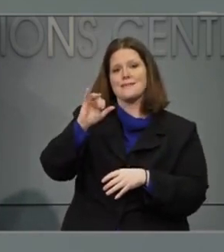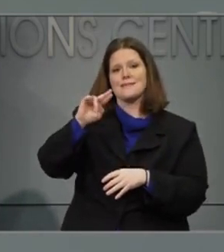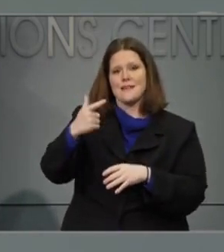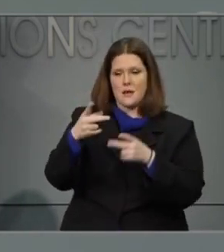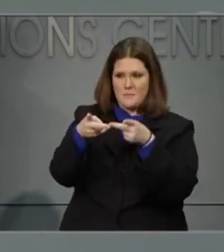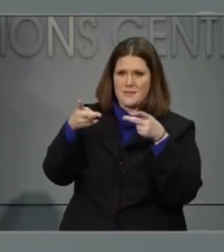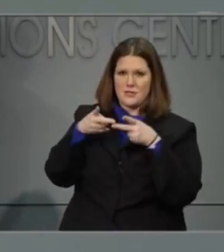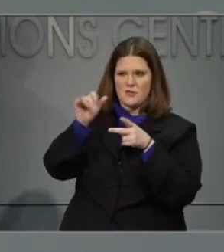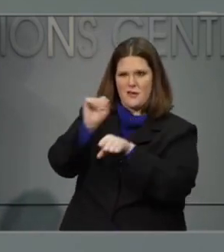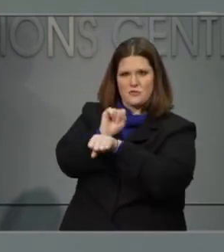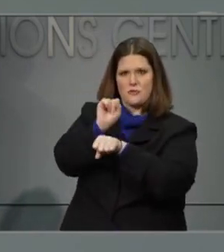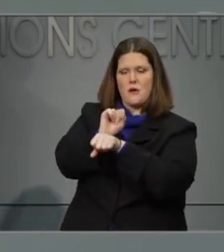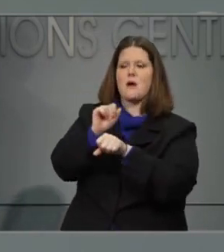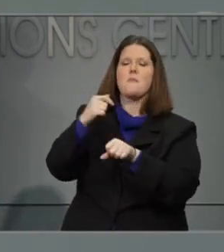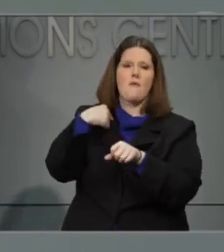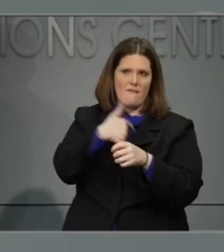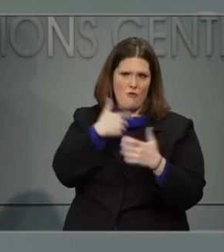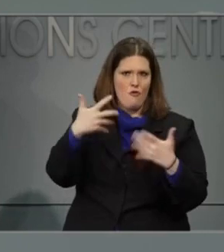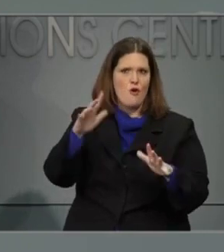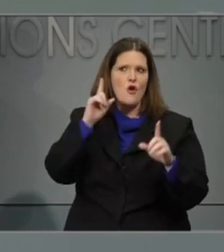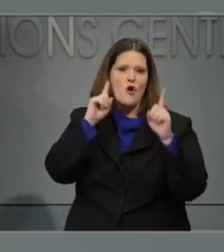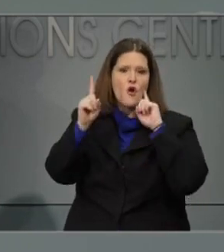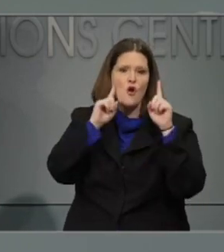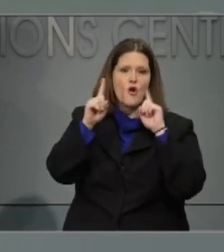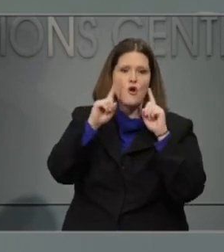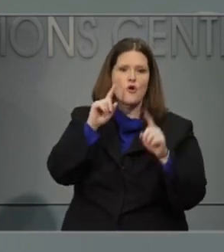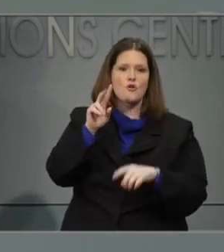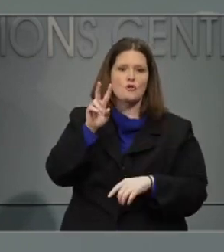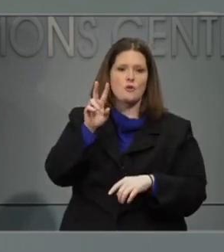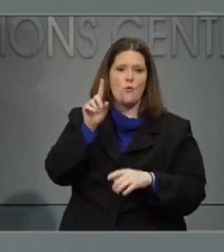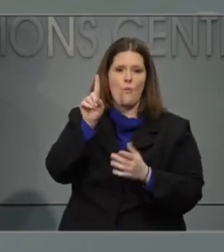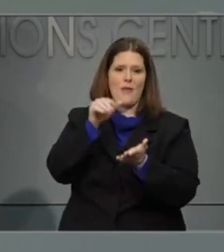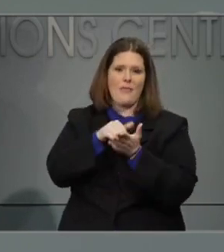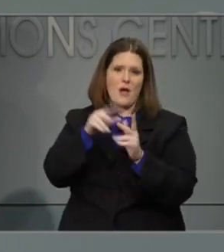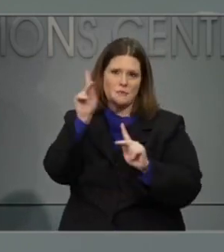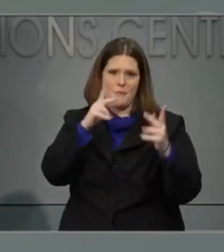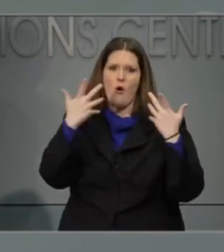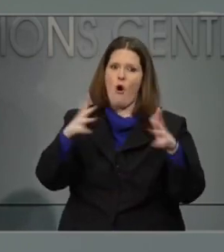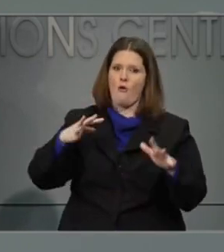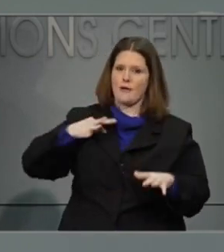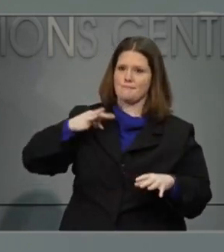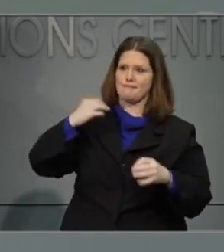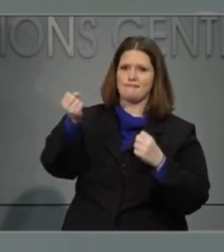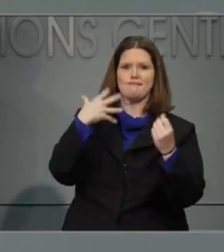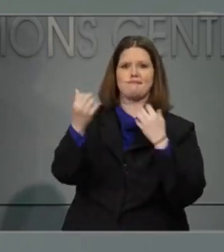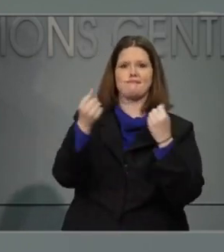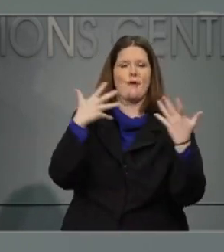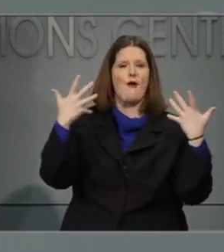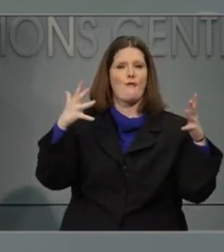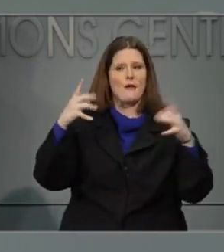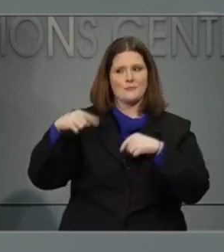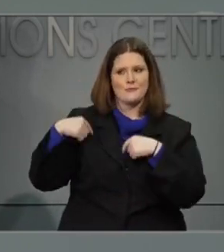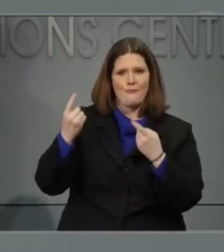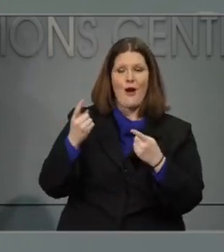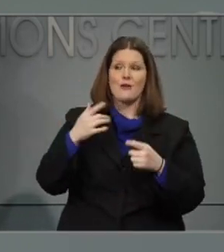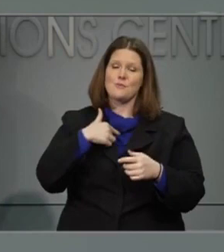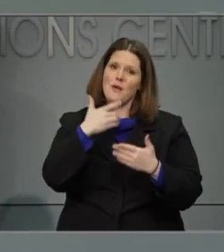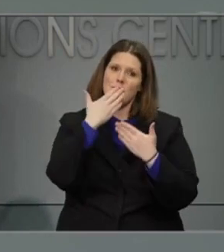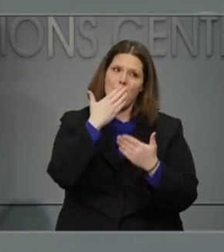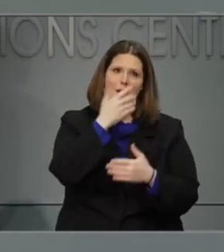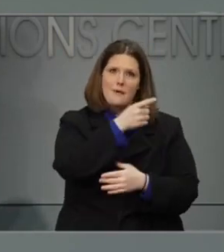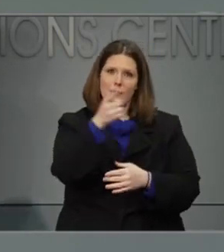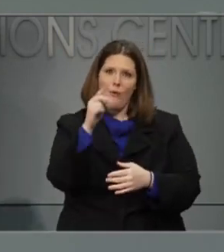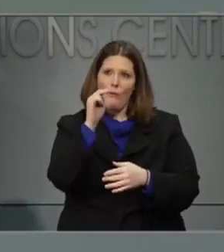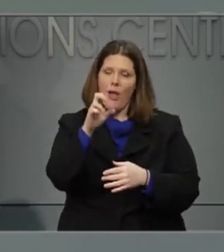people who've already submitted interest in it so we're thankful to our North Carolinians who have already been who just